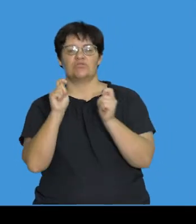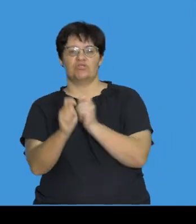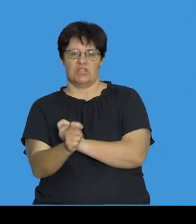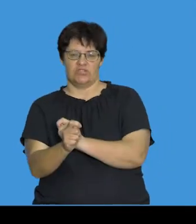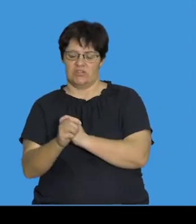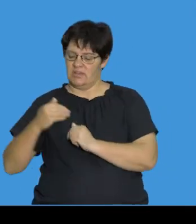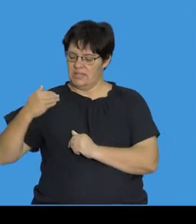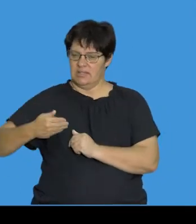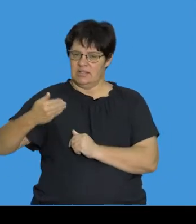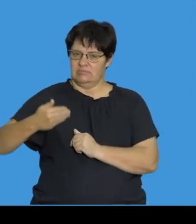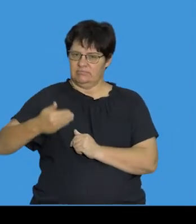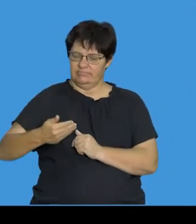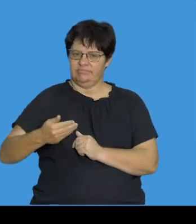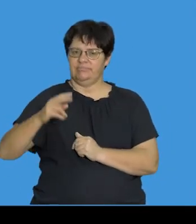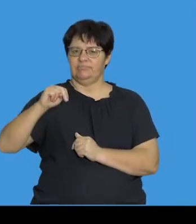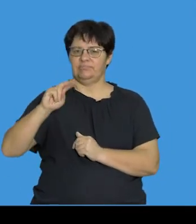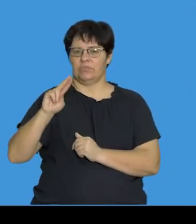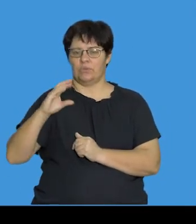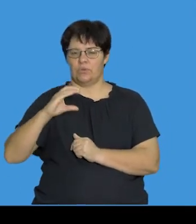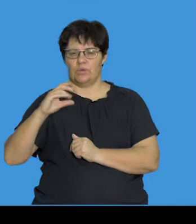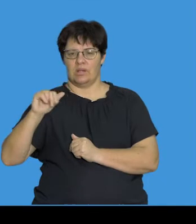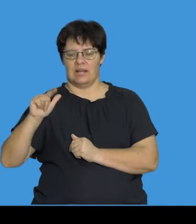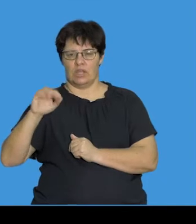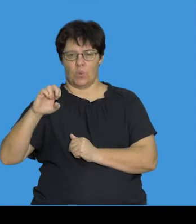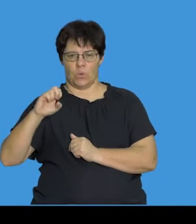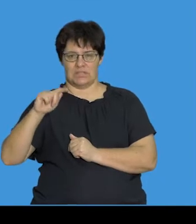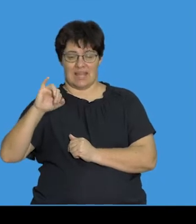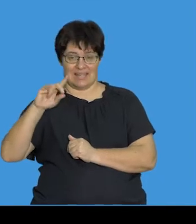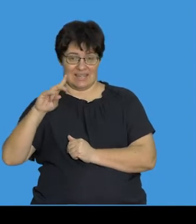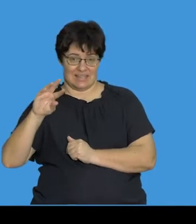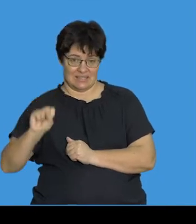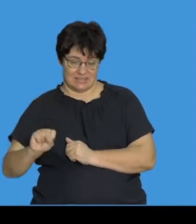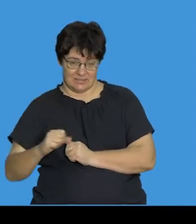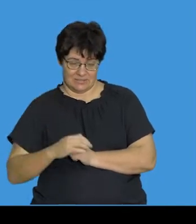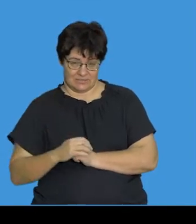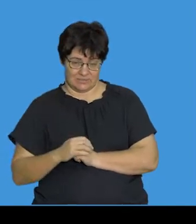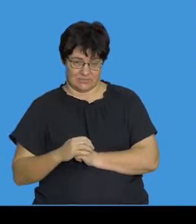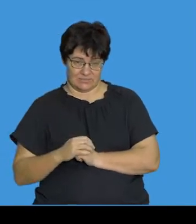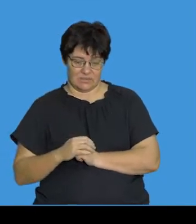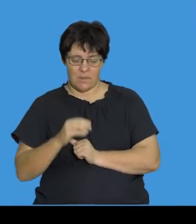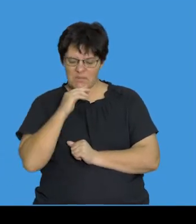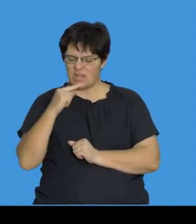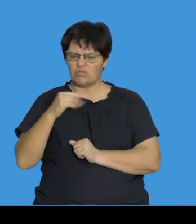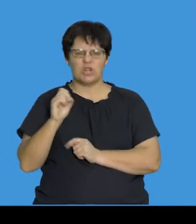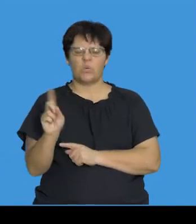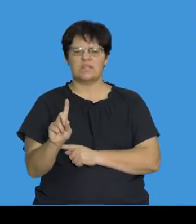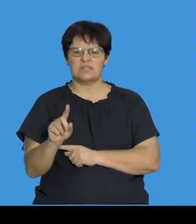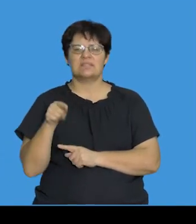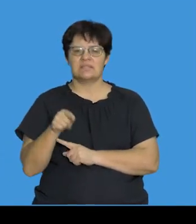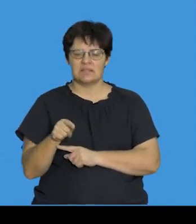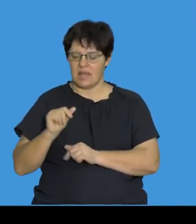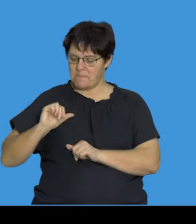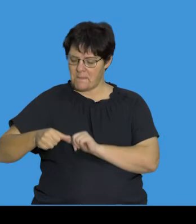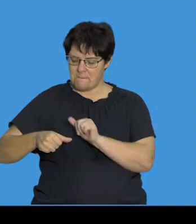in the sequence of the nucleotides in a gene. So, if we go back to understanding what a gene is, it's